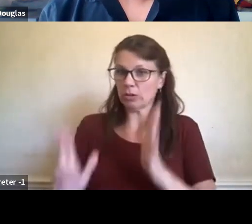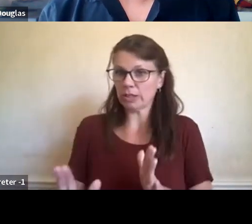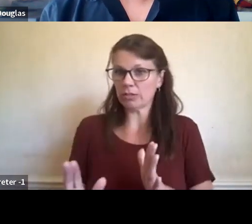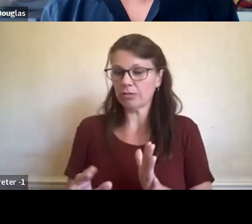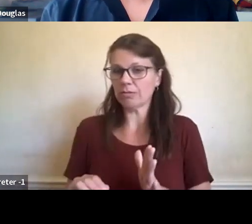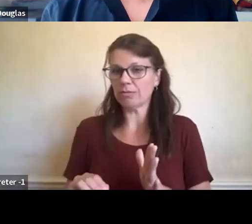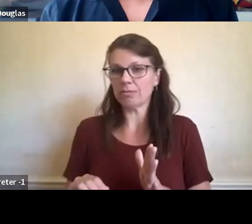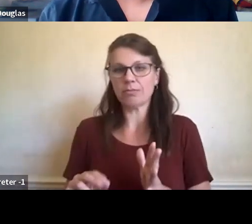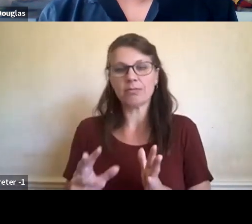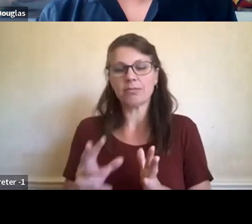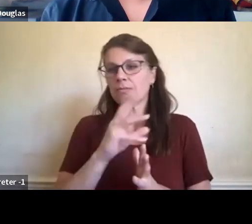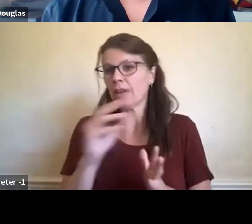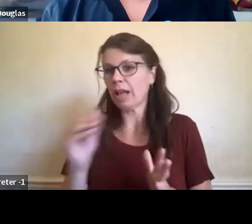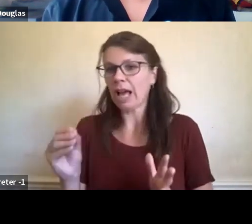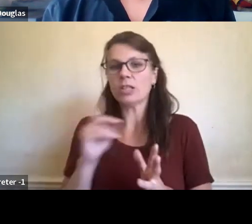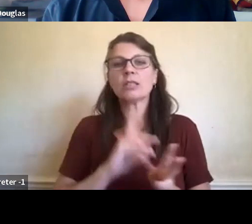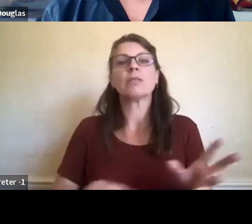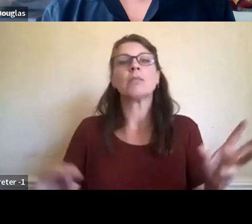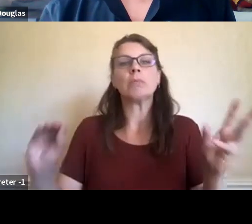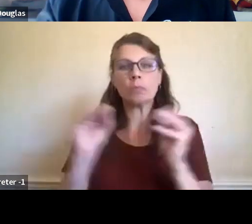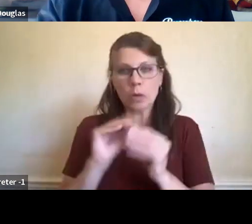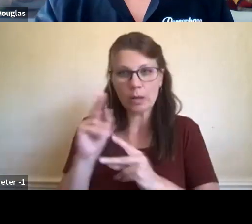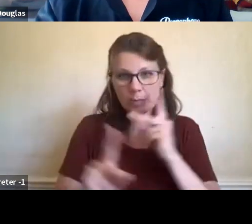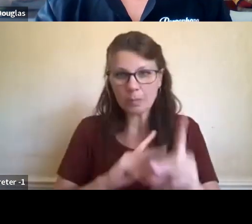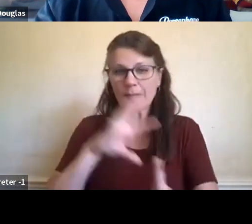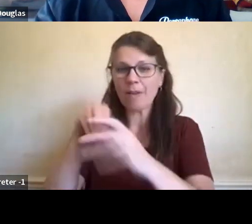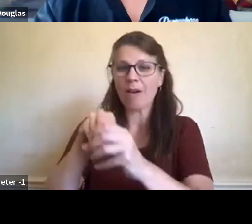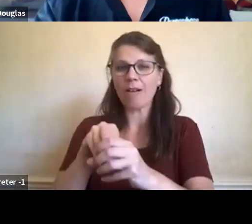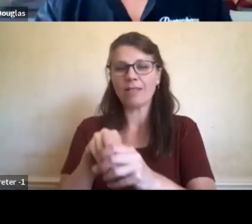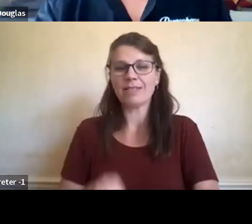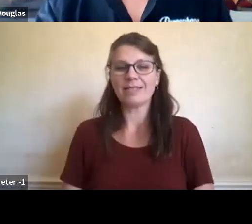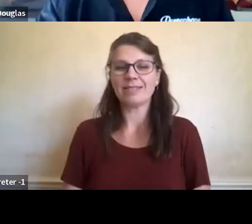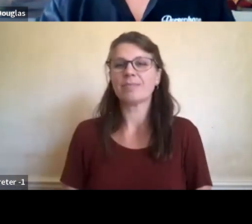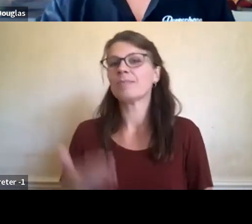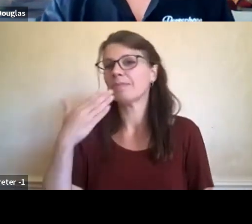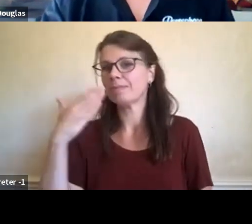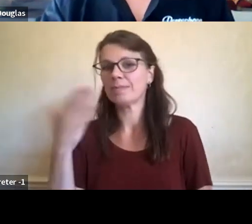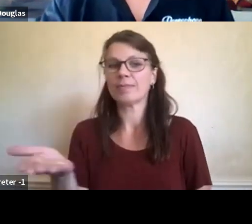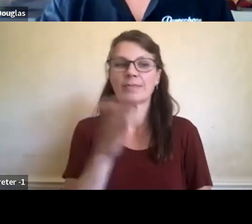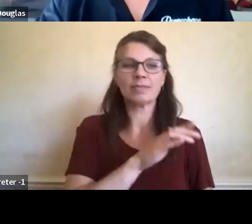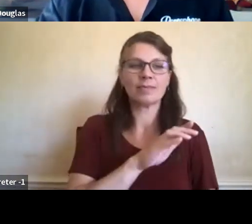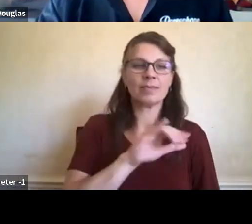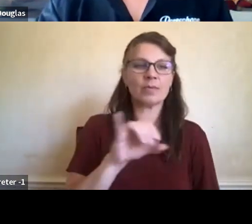capacity building, capacity building, capacity building. Thank you, Corey. Joanne.